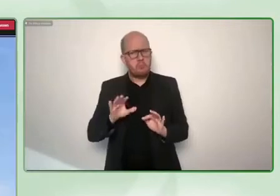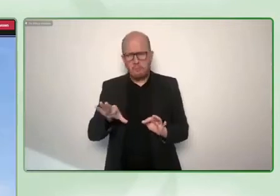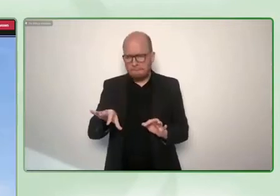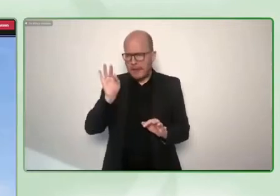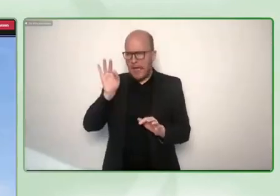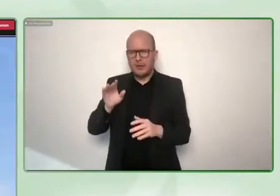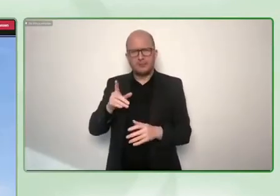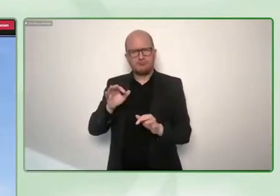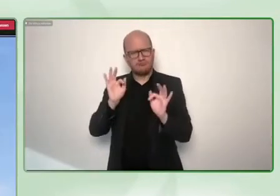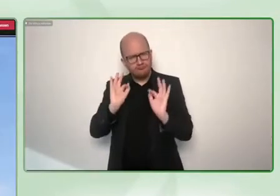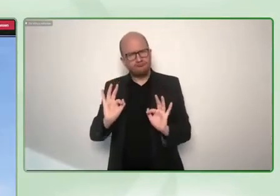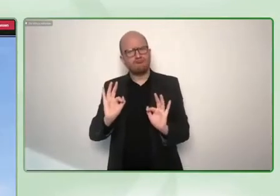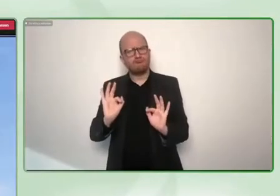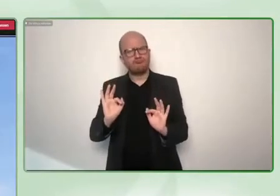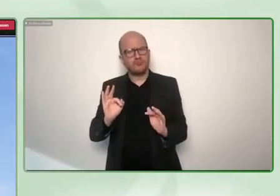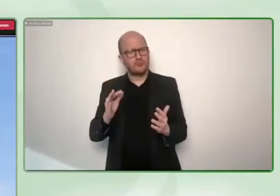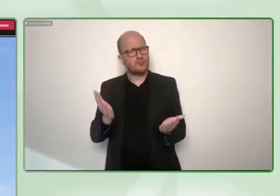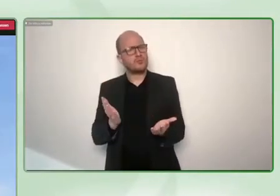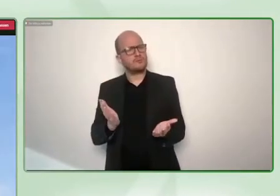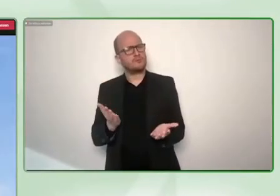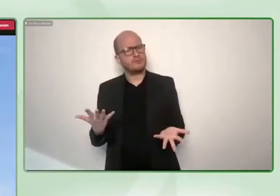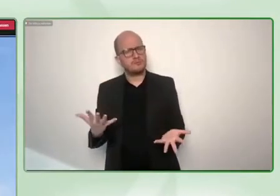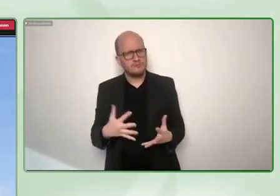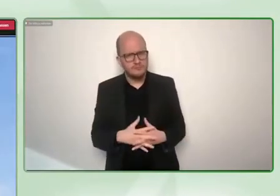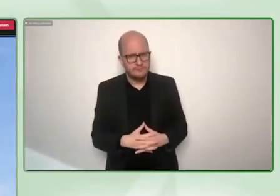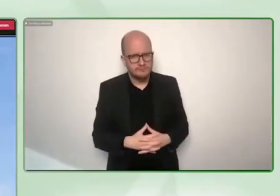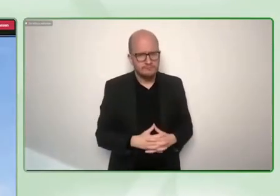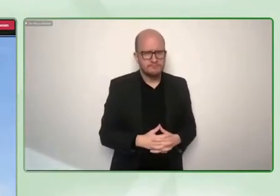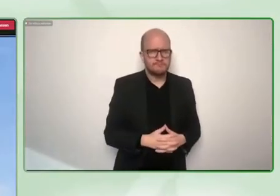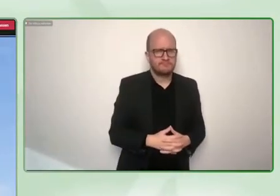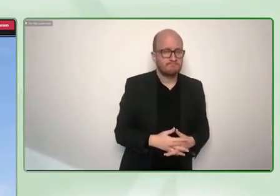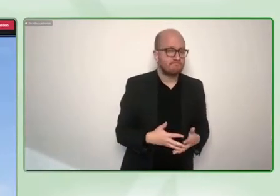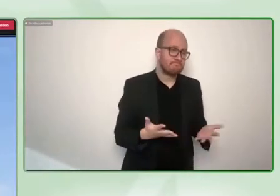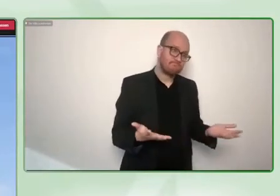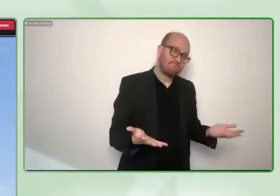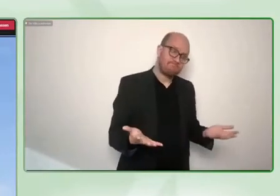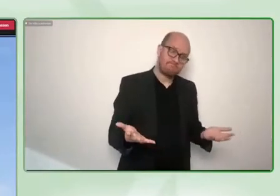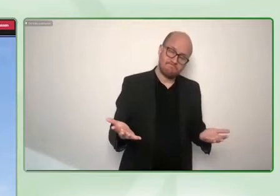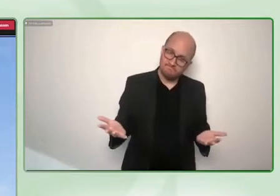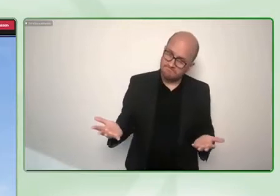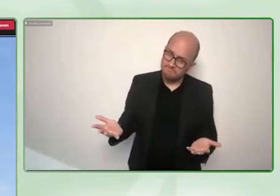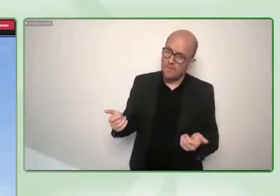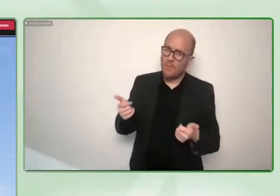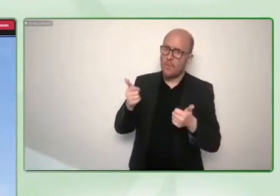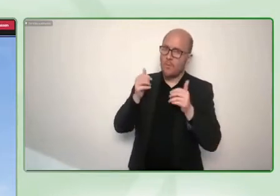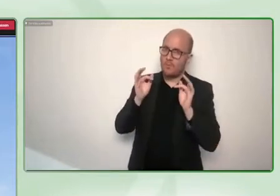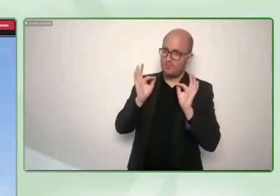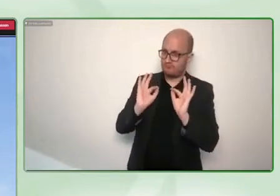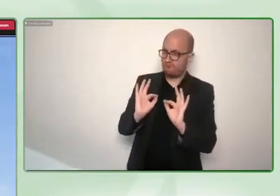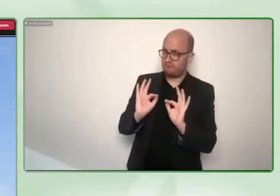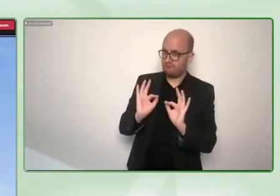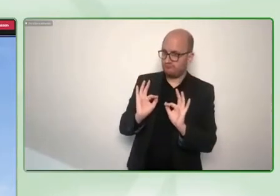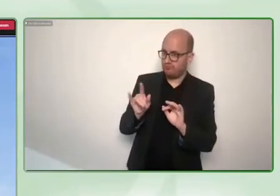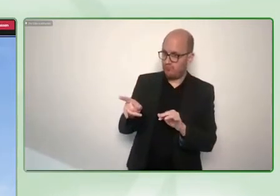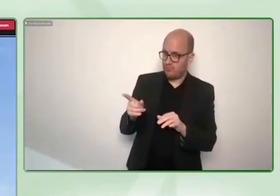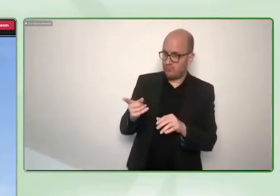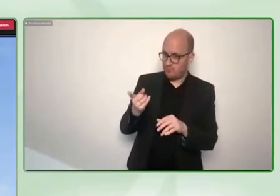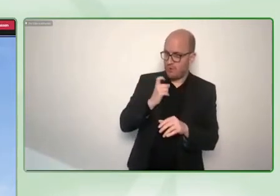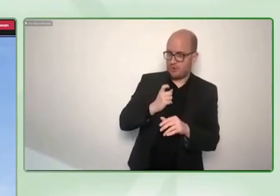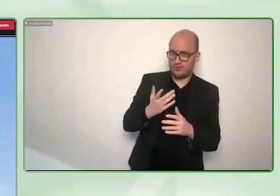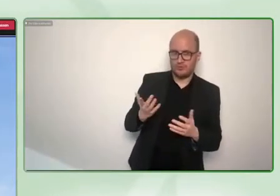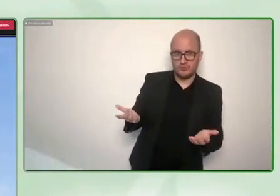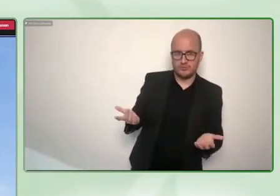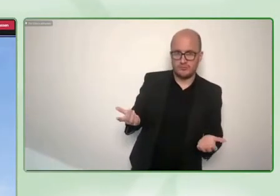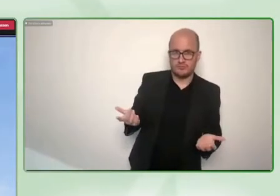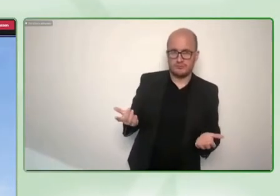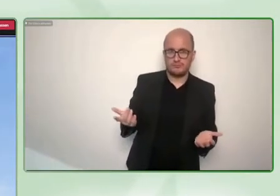well i think it's a good question i mean um one way and that's definitely a general suggestion when someone tries to tries to scale uh